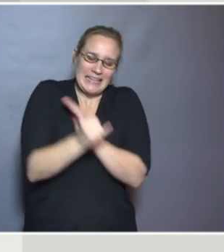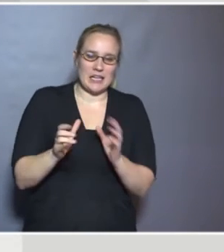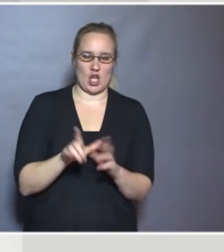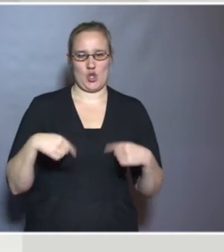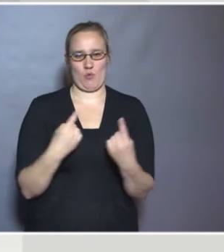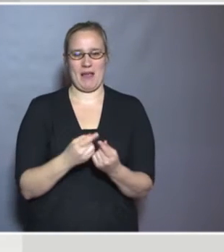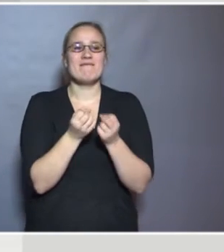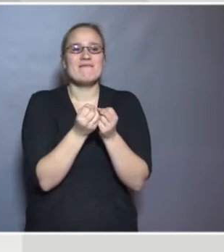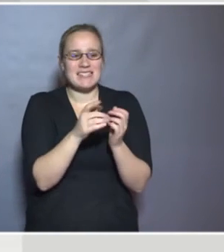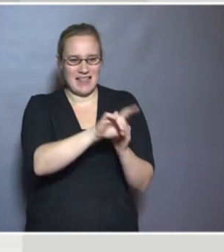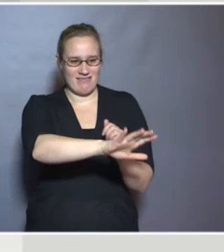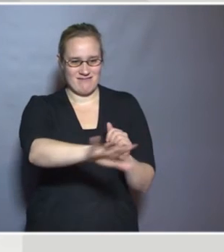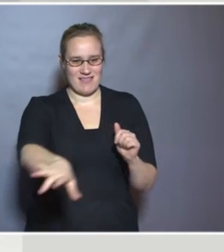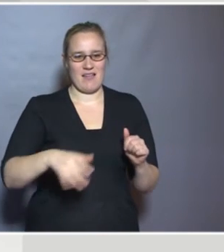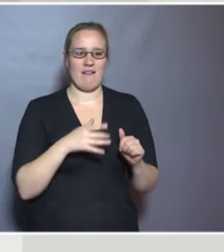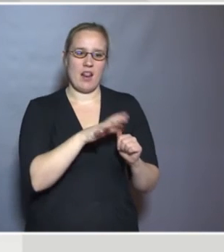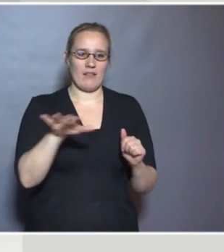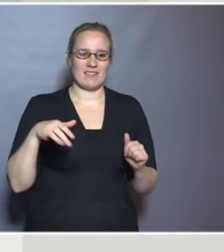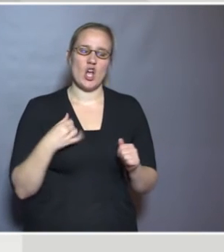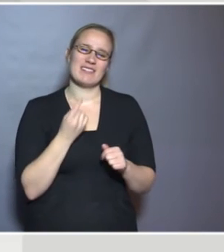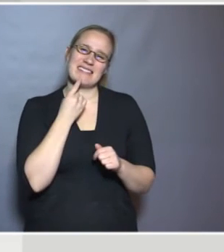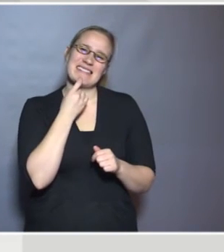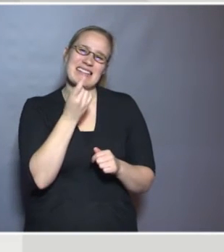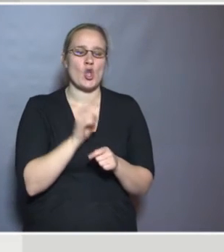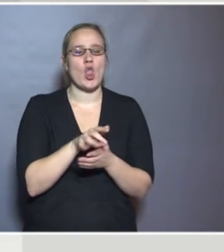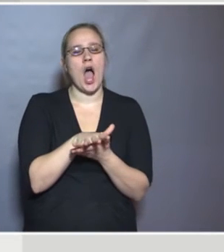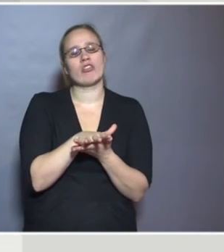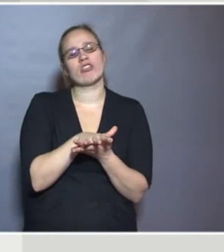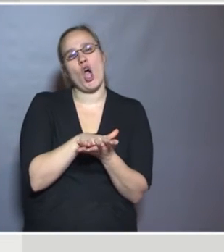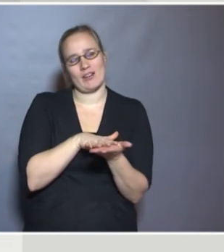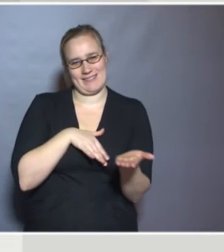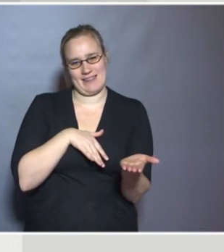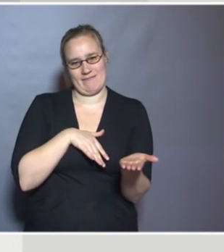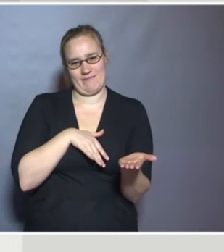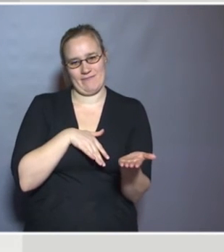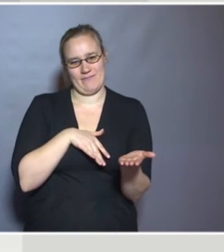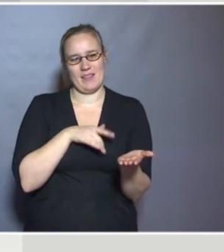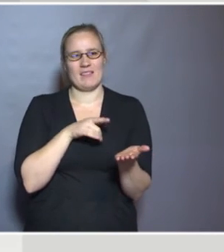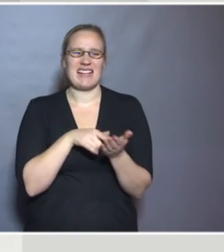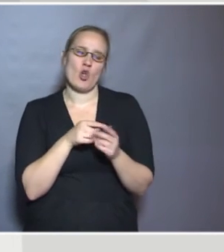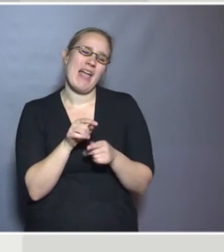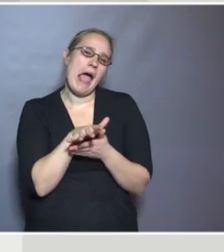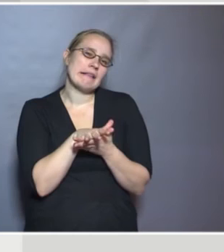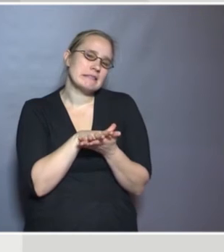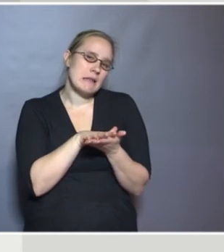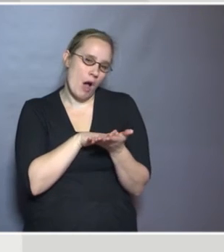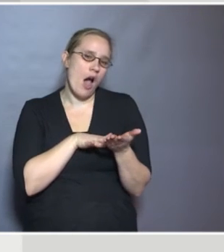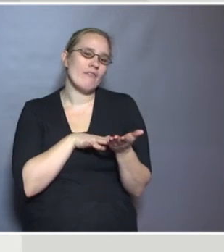most countries can provide proxy indicators. They've got some other way of estimating this.